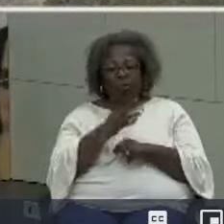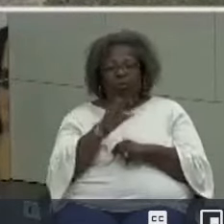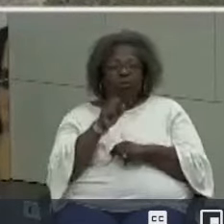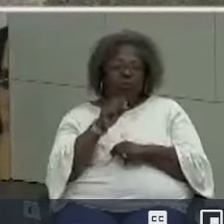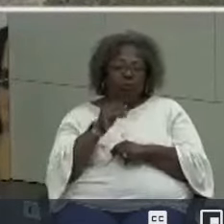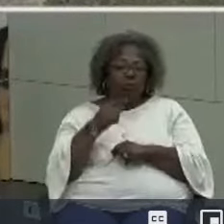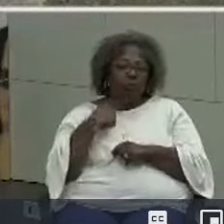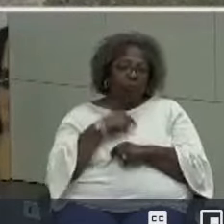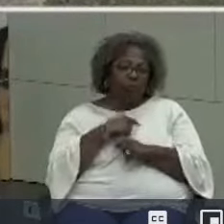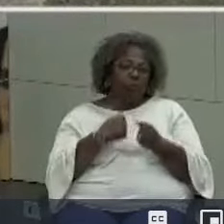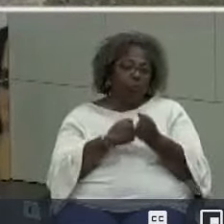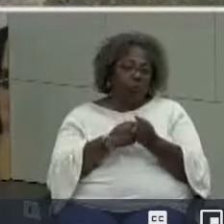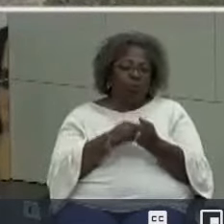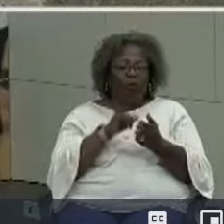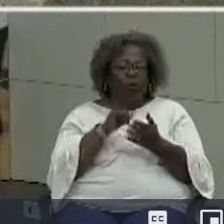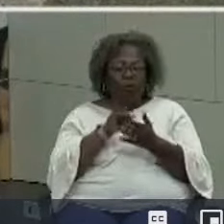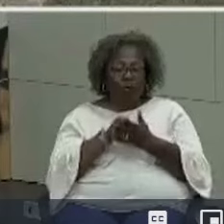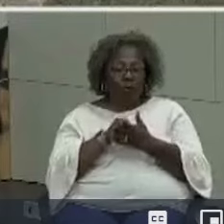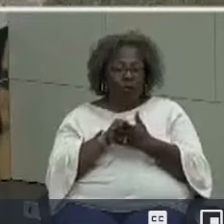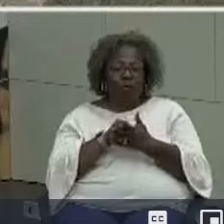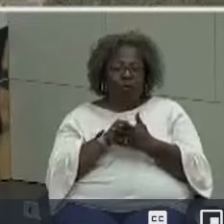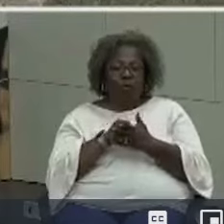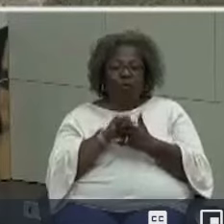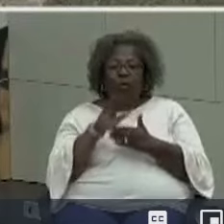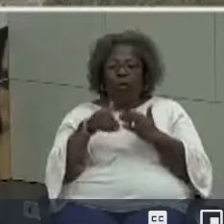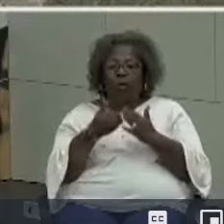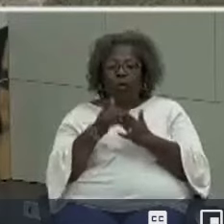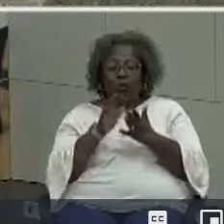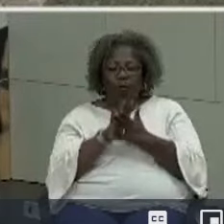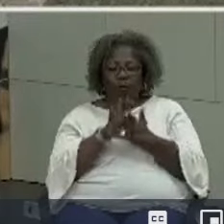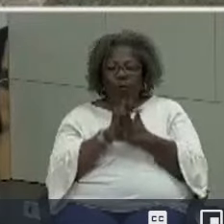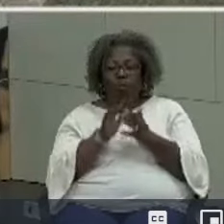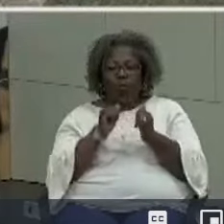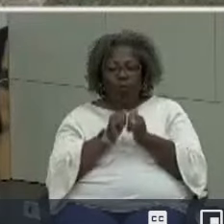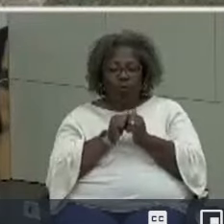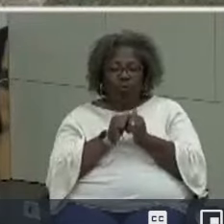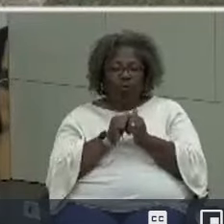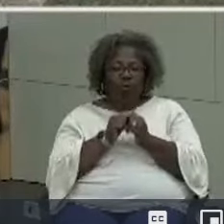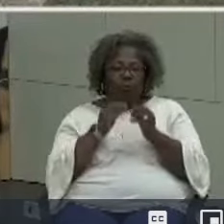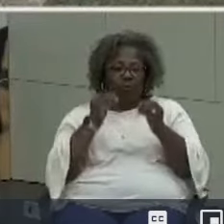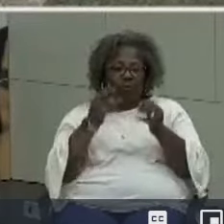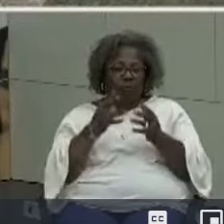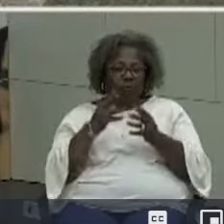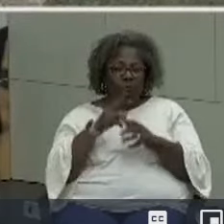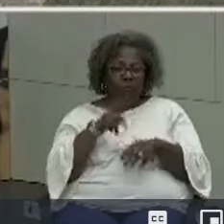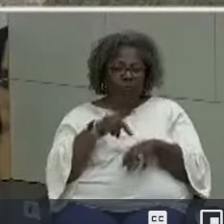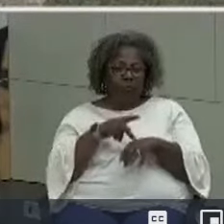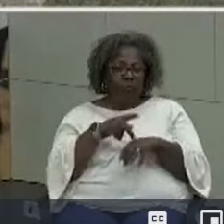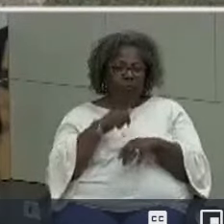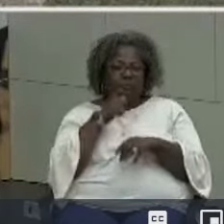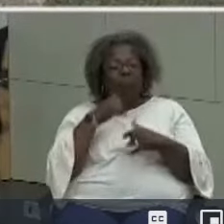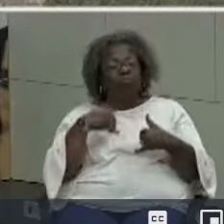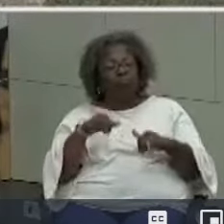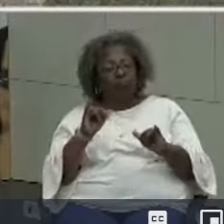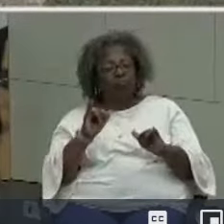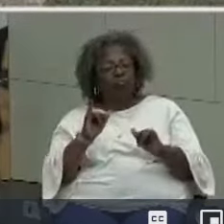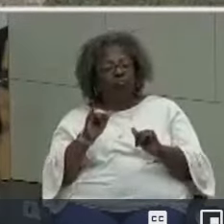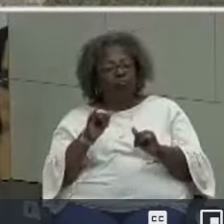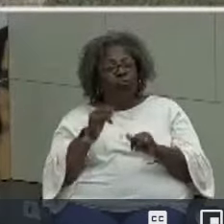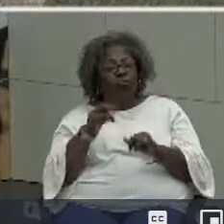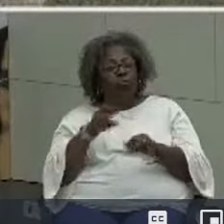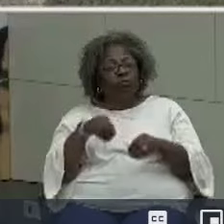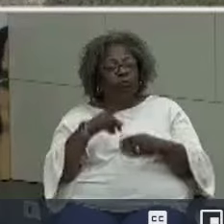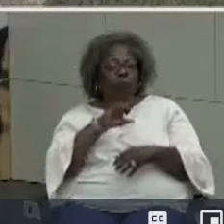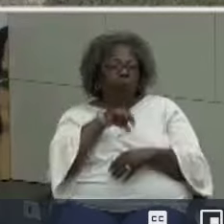we're supporting those all the schools with just teachers and principals who are still pushing the quality of